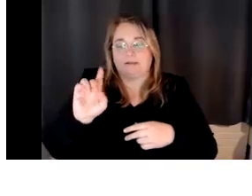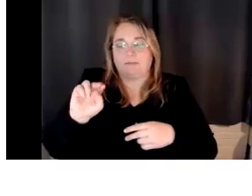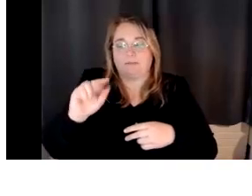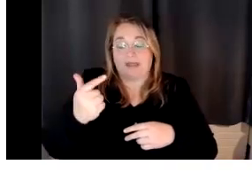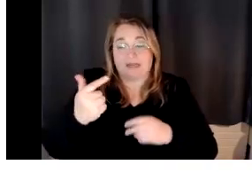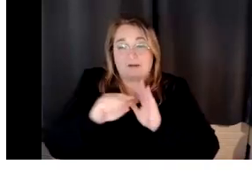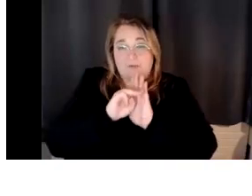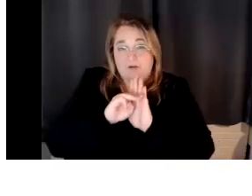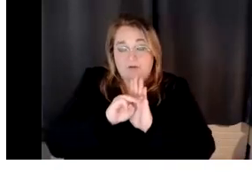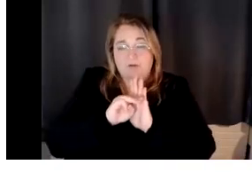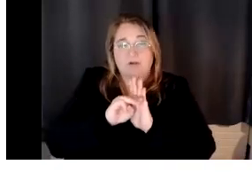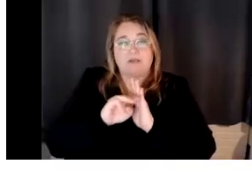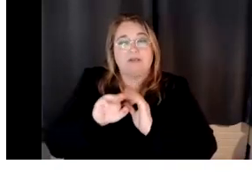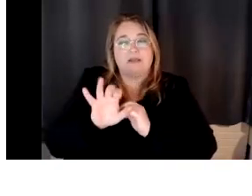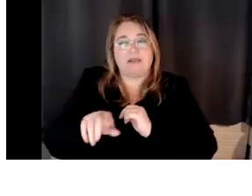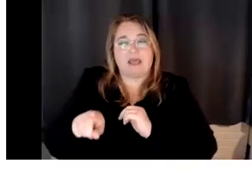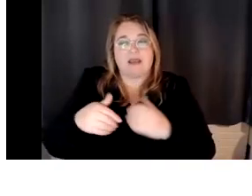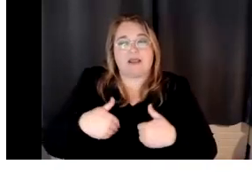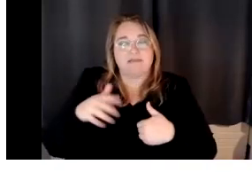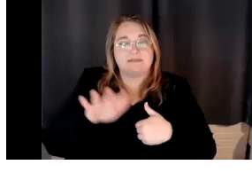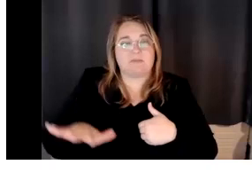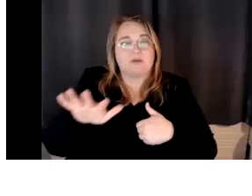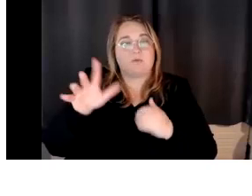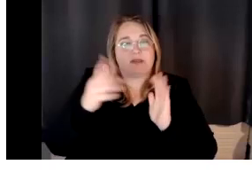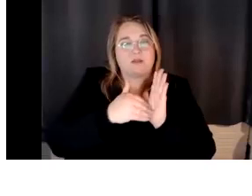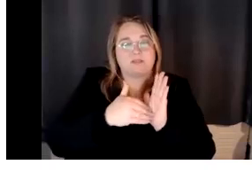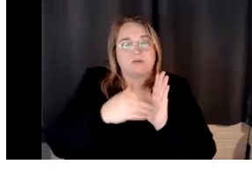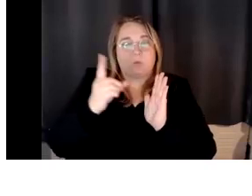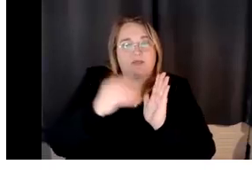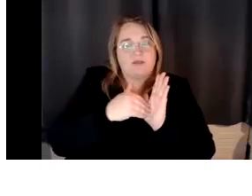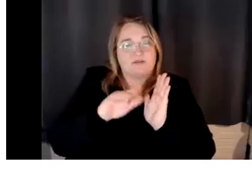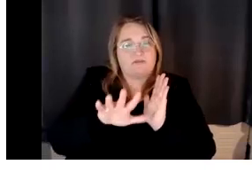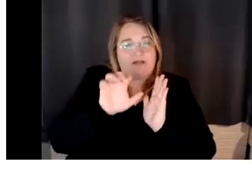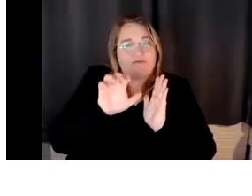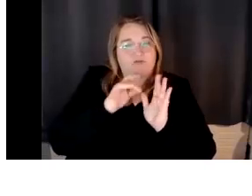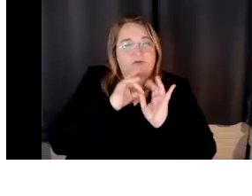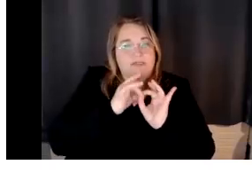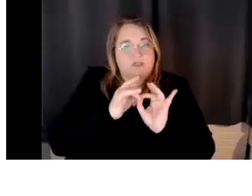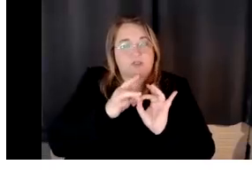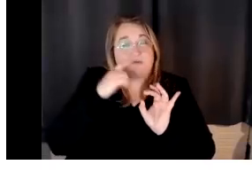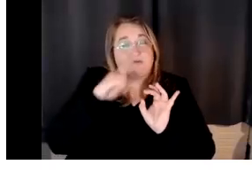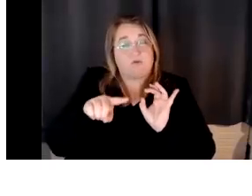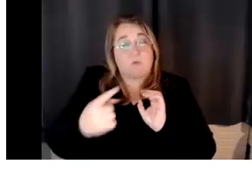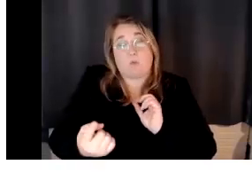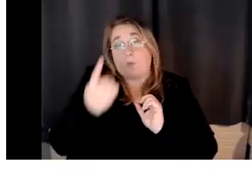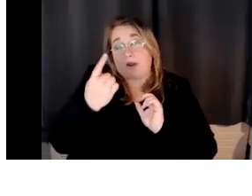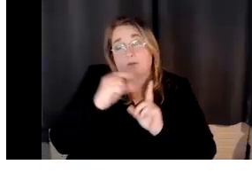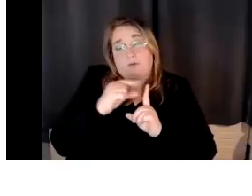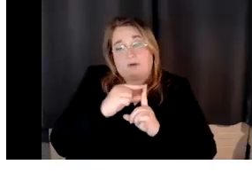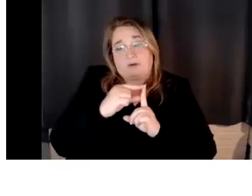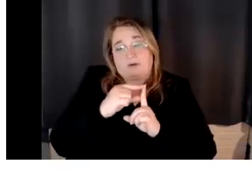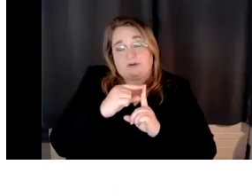uh, about 1500 relationships or a single word. So a single word is, has